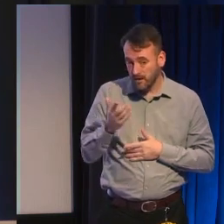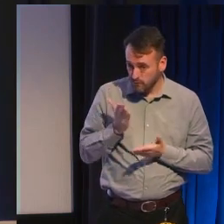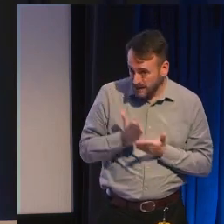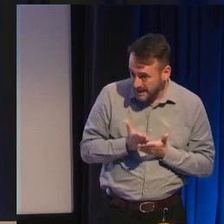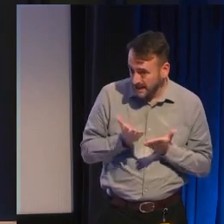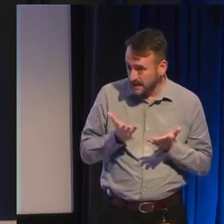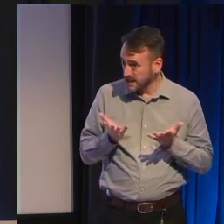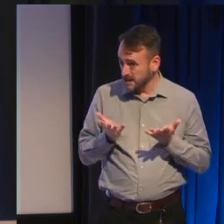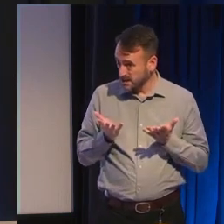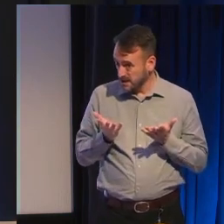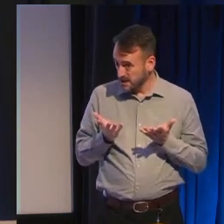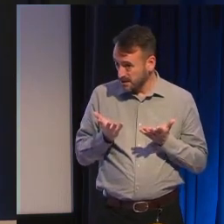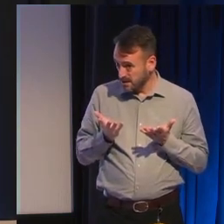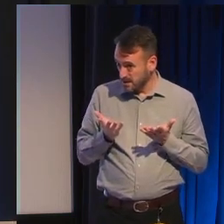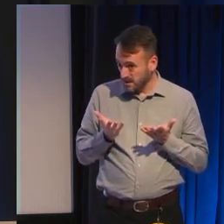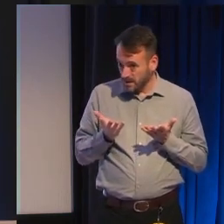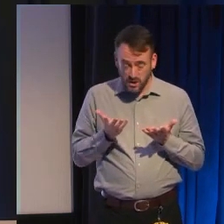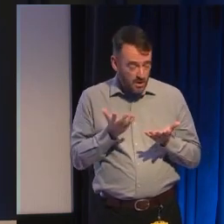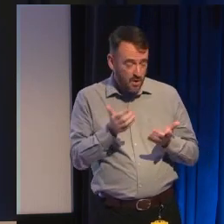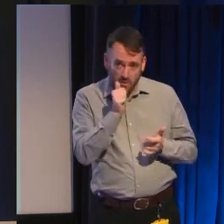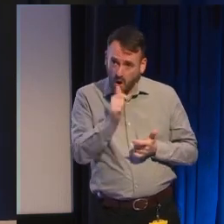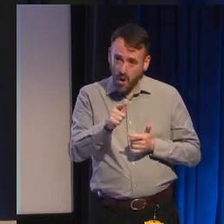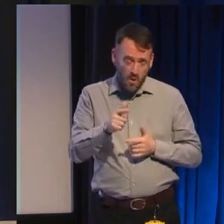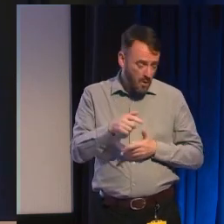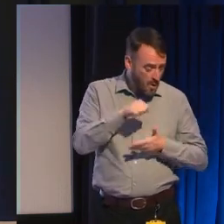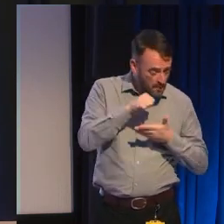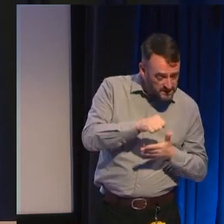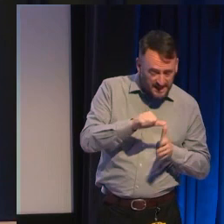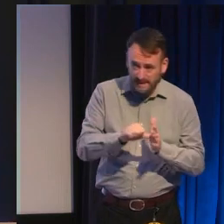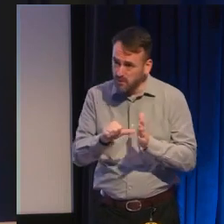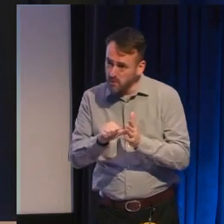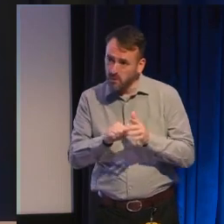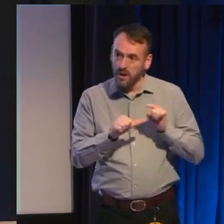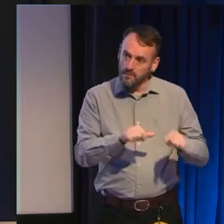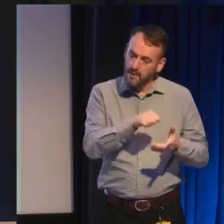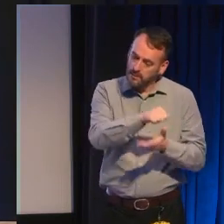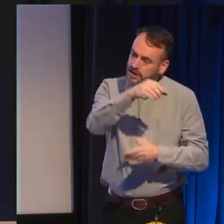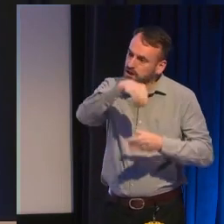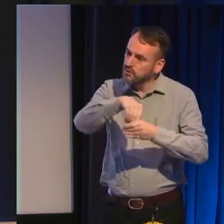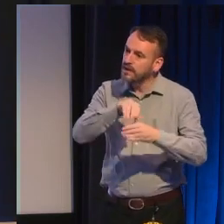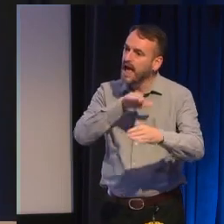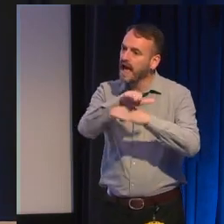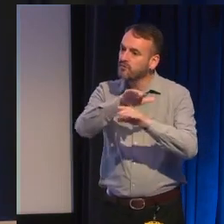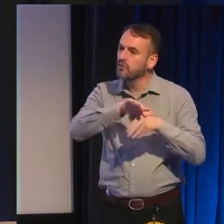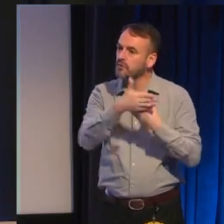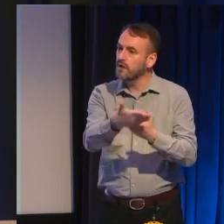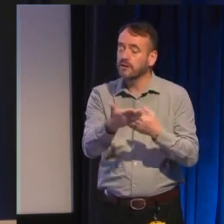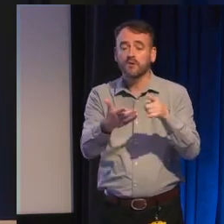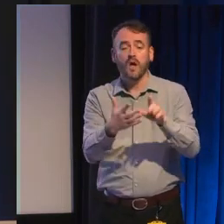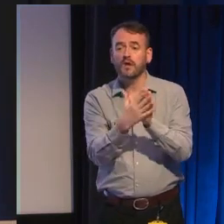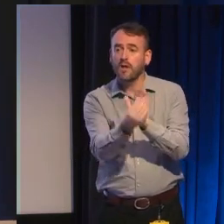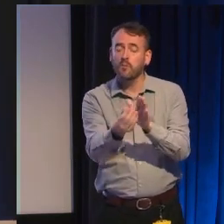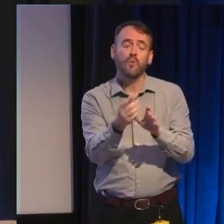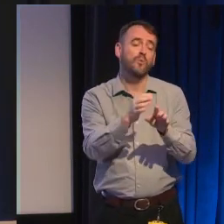project but do you have some budget for external services like a composer or illustrator marketing or